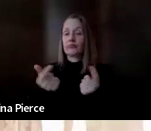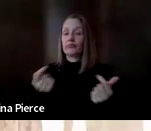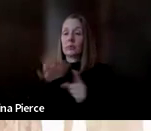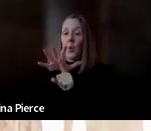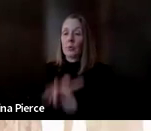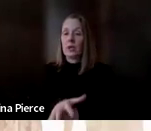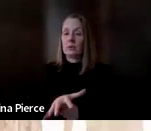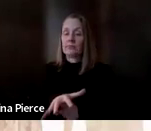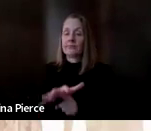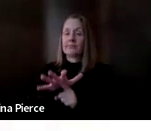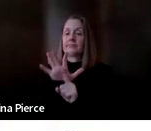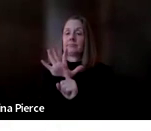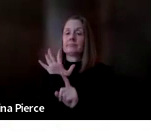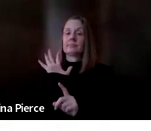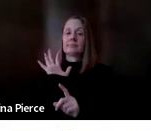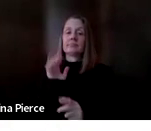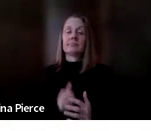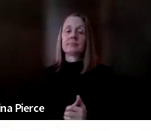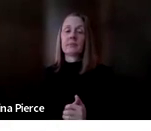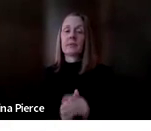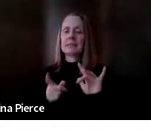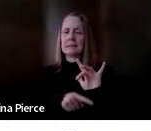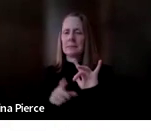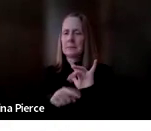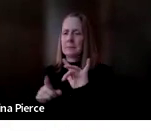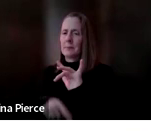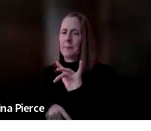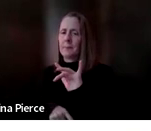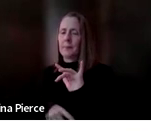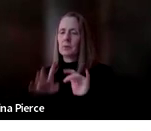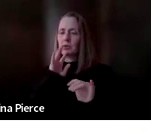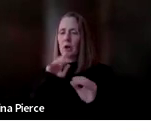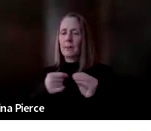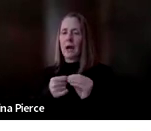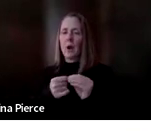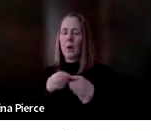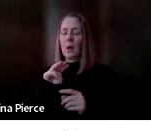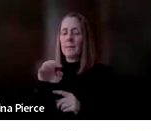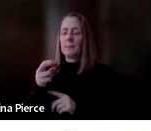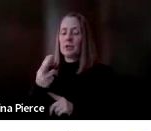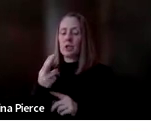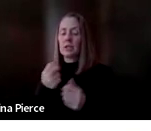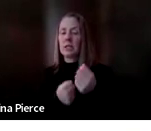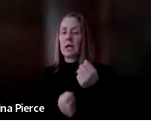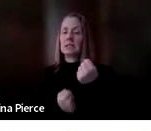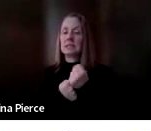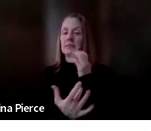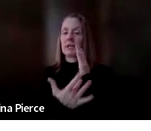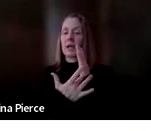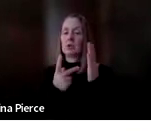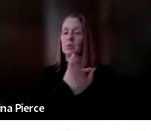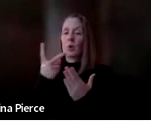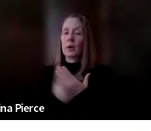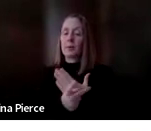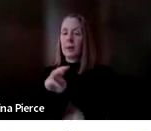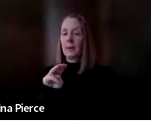going to skip over what we focus on for today um to talk a little bit more about the michigan assistive technology program so the michigan